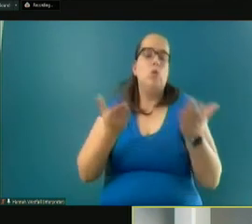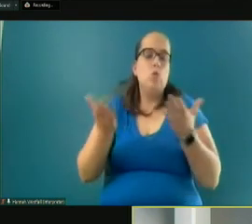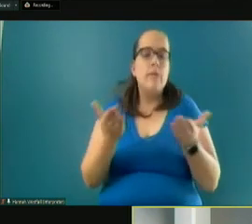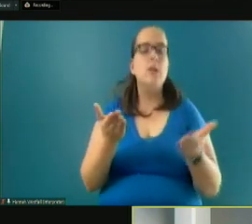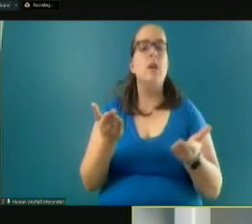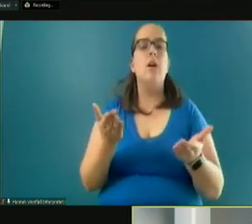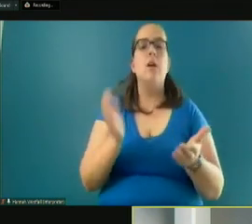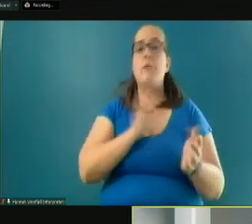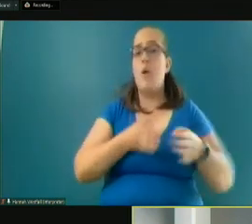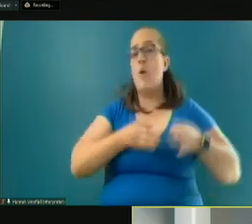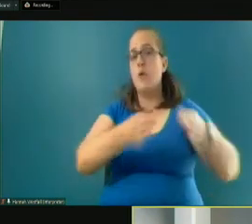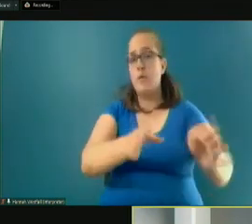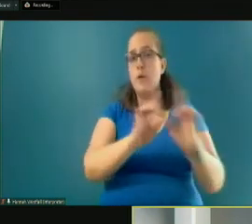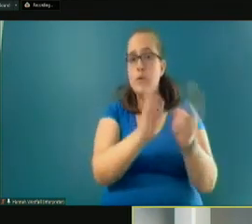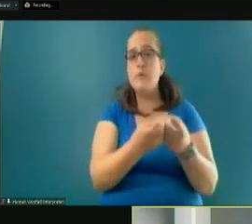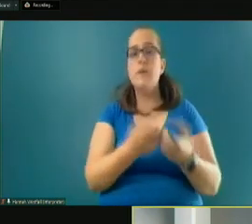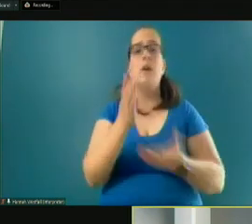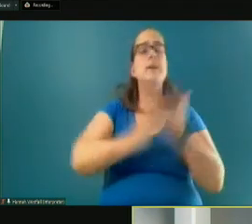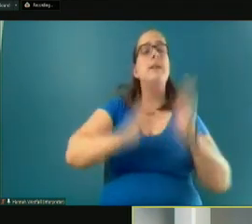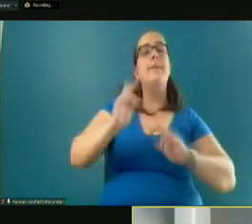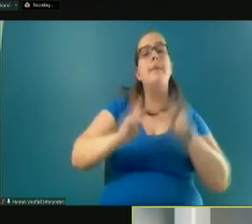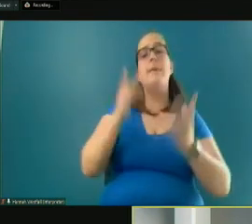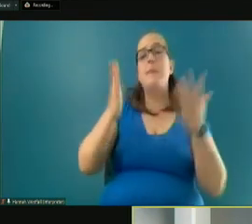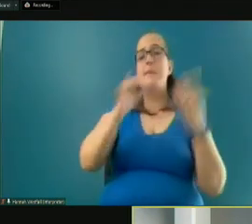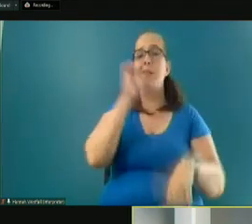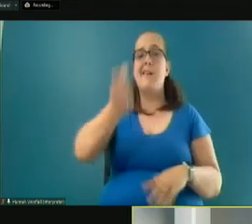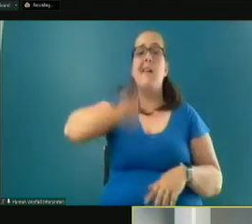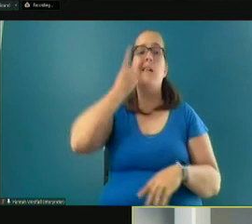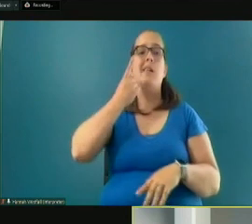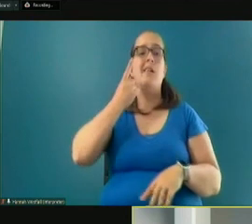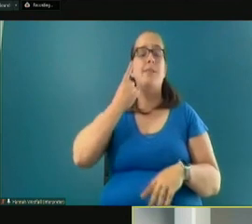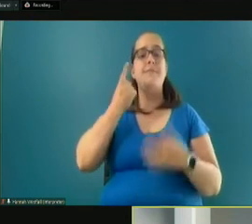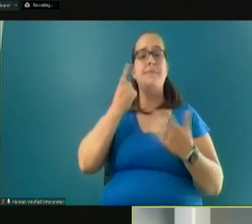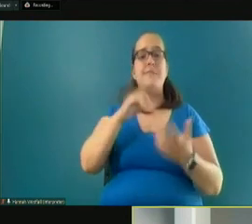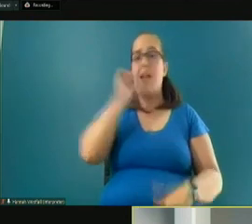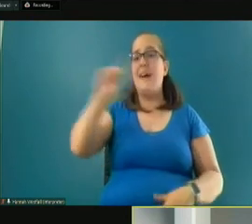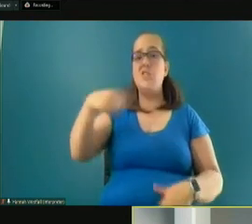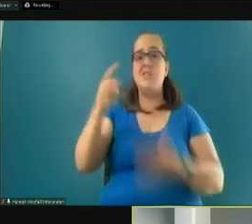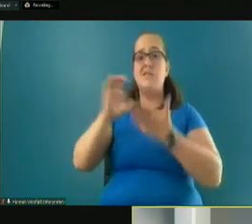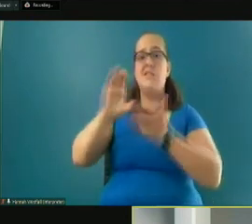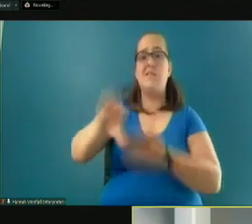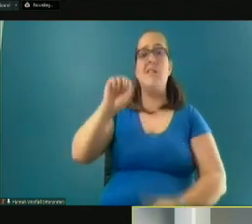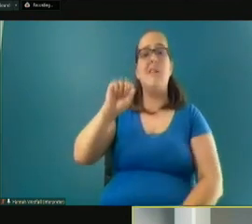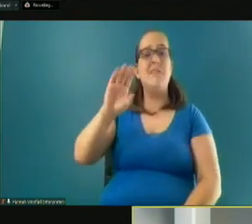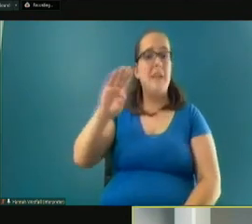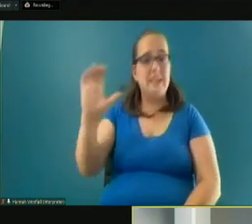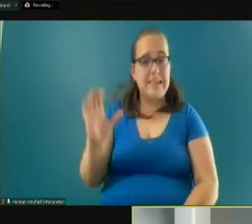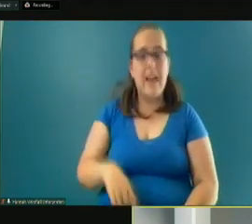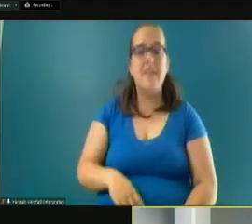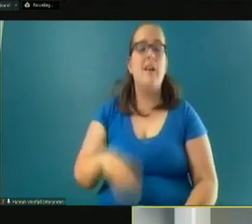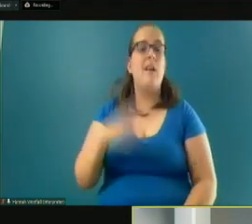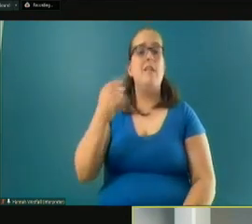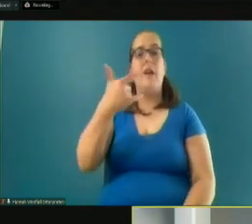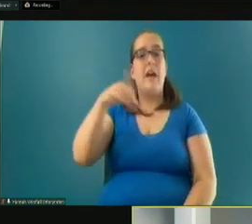Our road department, some people may not understand that it's not just funded by SDCs and the gas